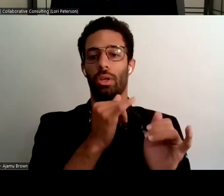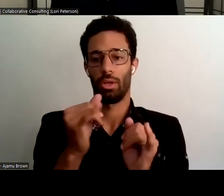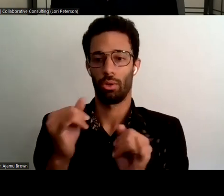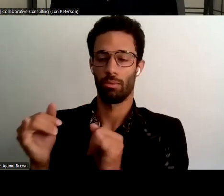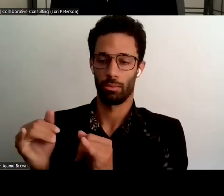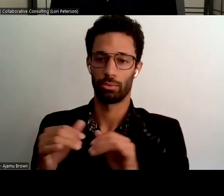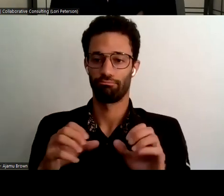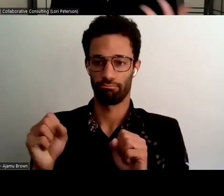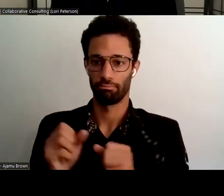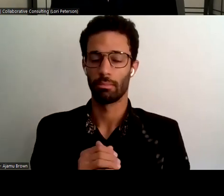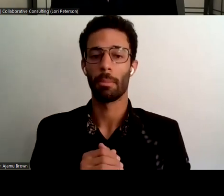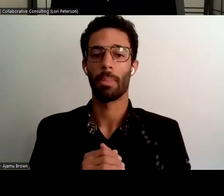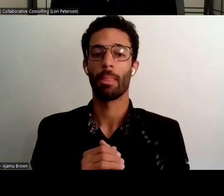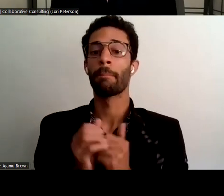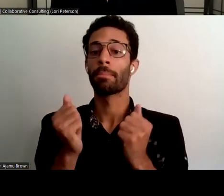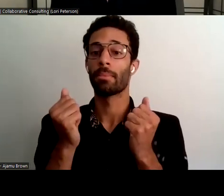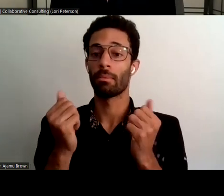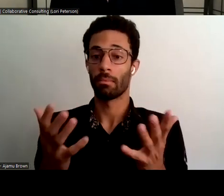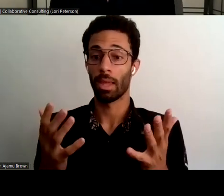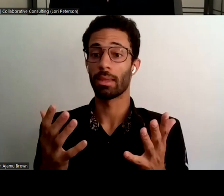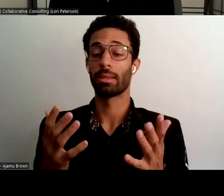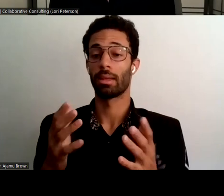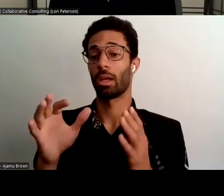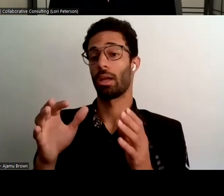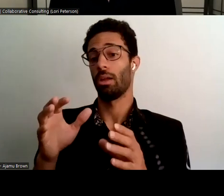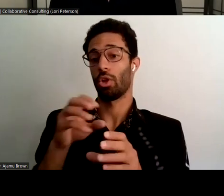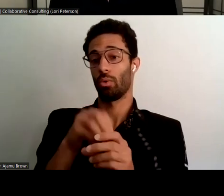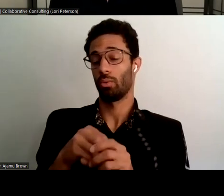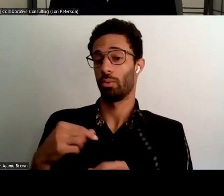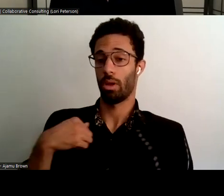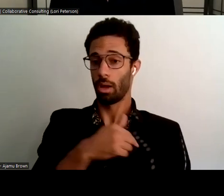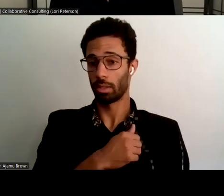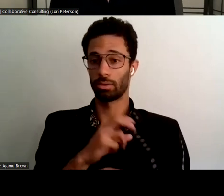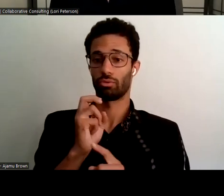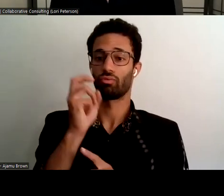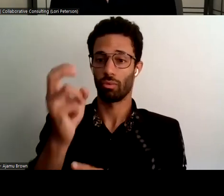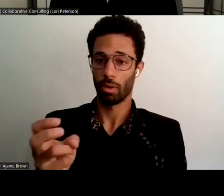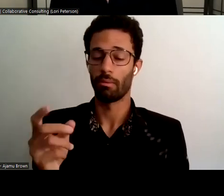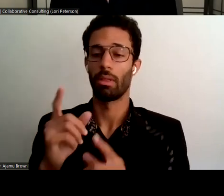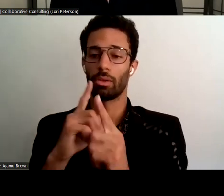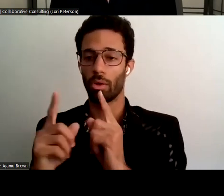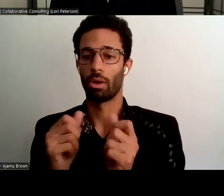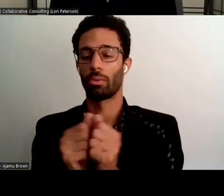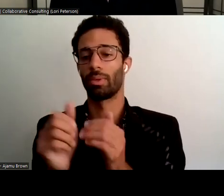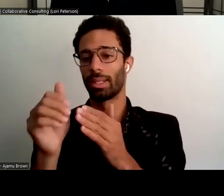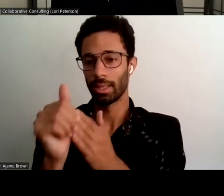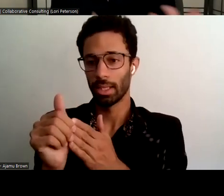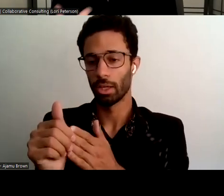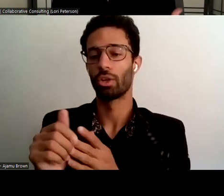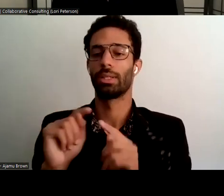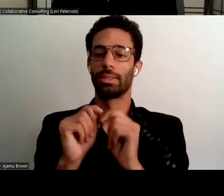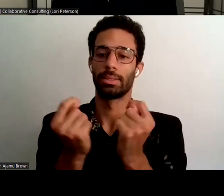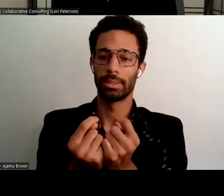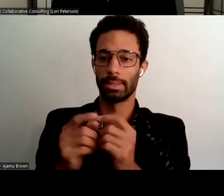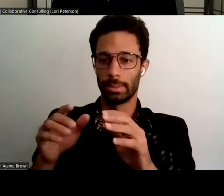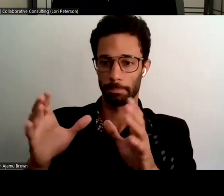many of them included us going on site and talking to the leader and the team members within the triple a's we're